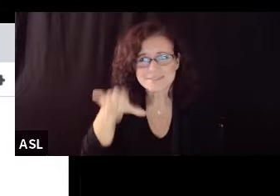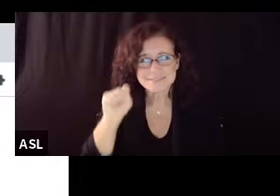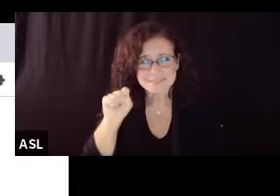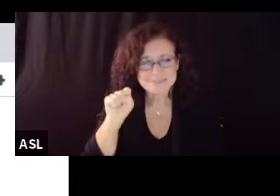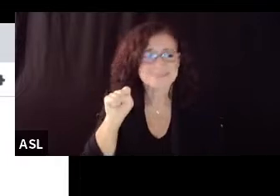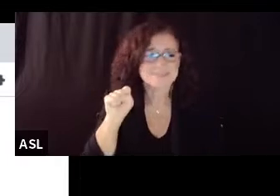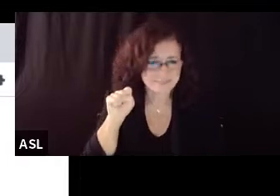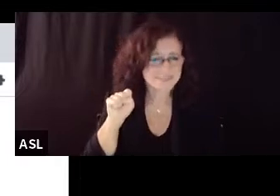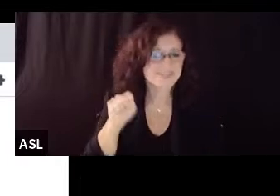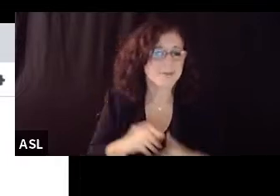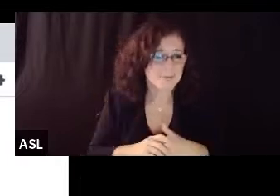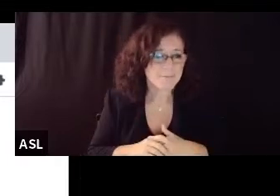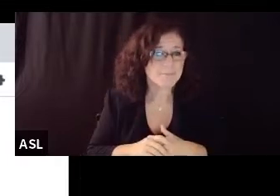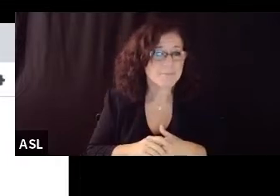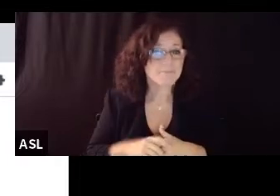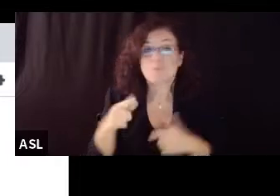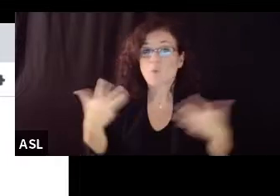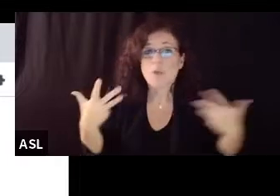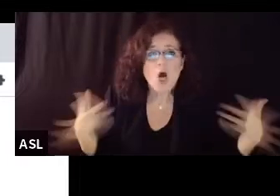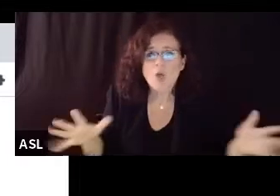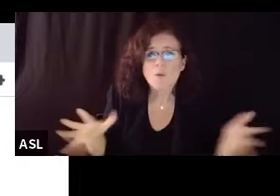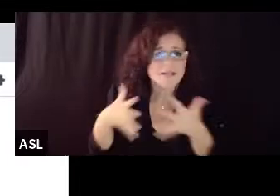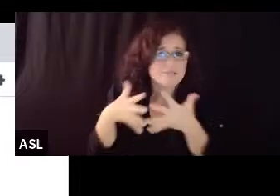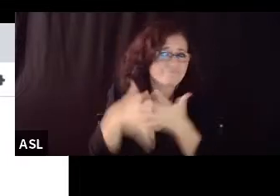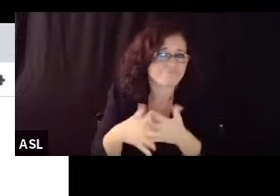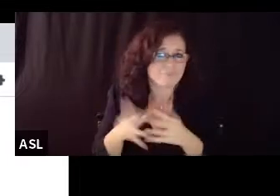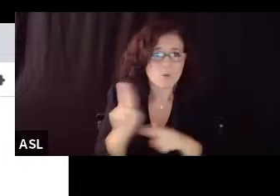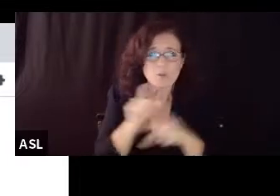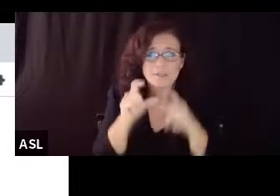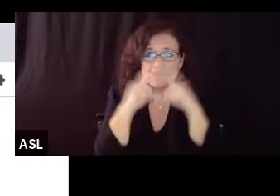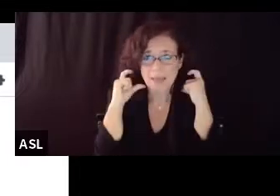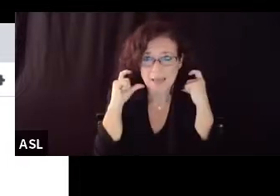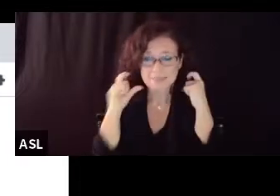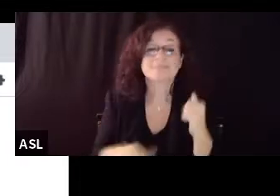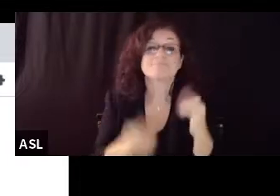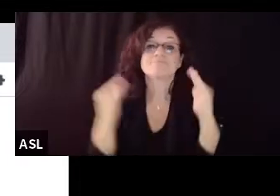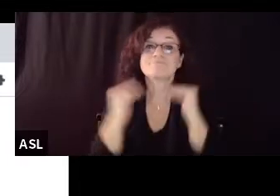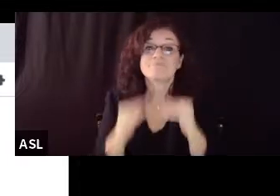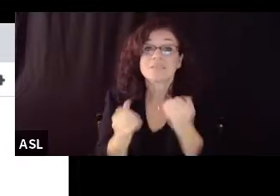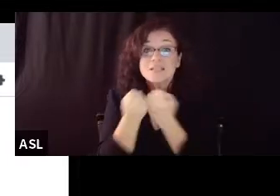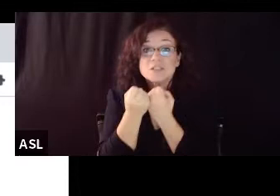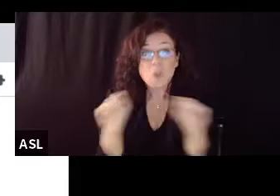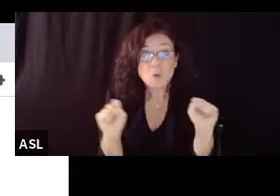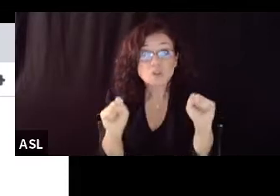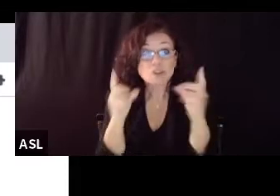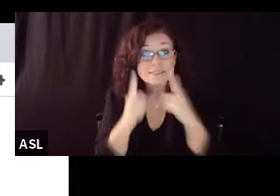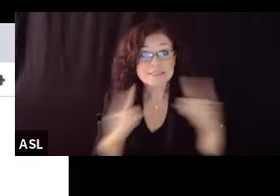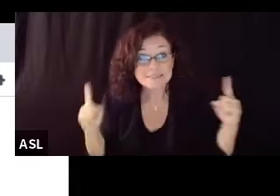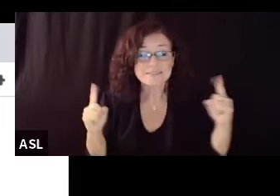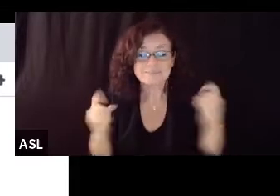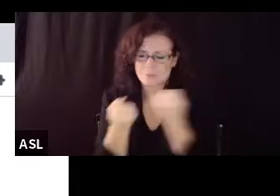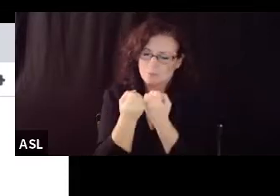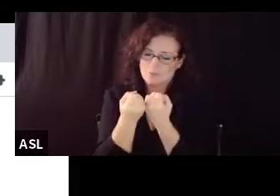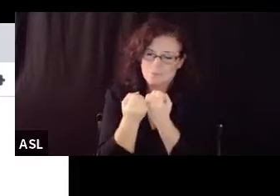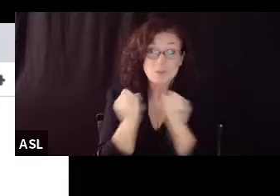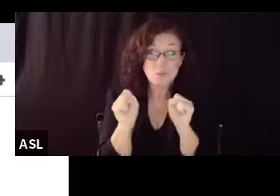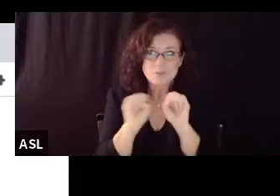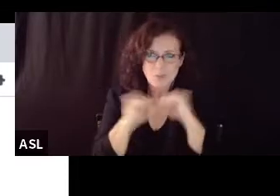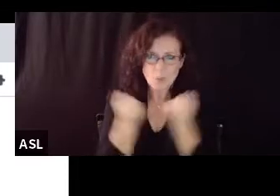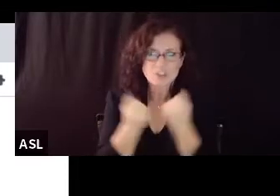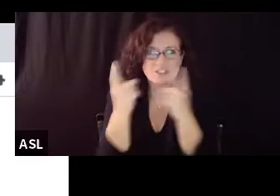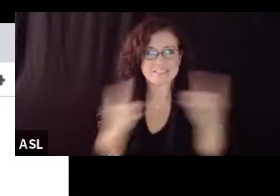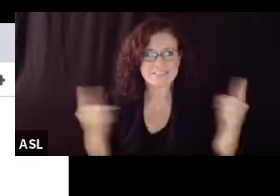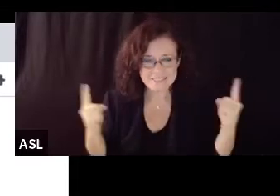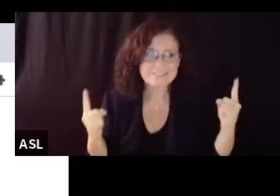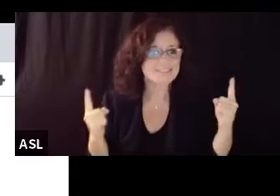part of it and they're already a big part of this plan so does social distancing and so does hand hygiene and so what we're talking about with